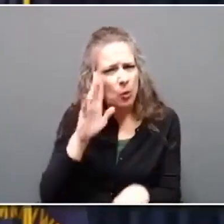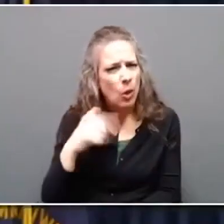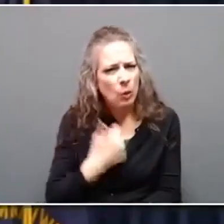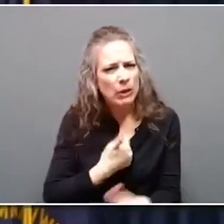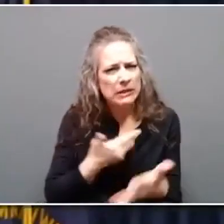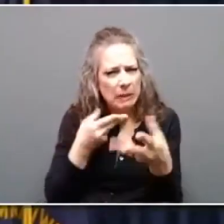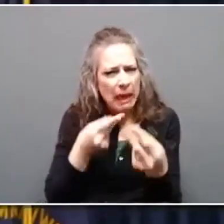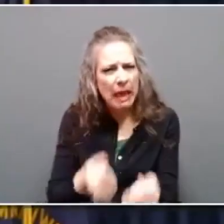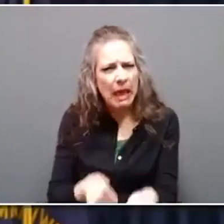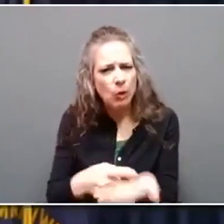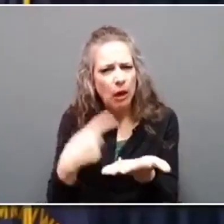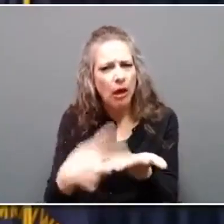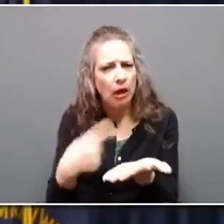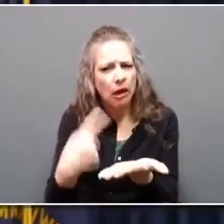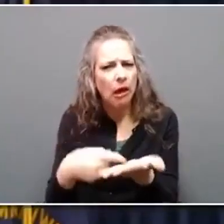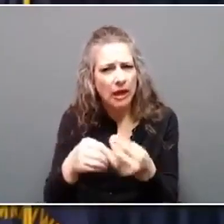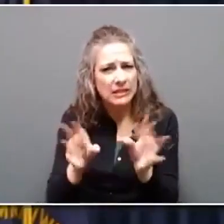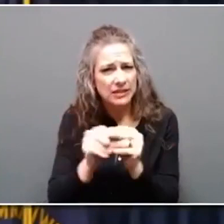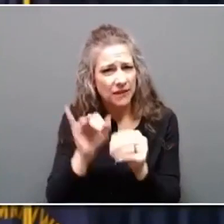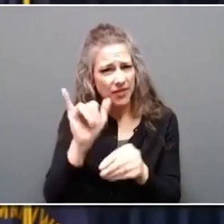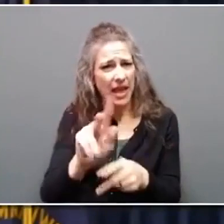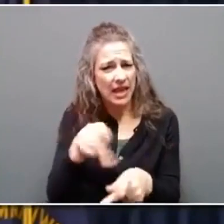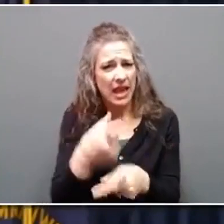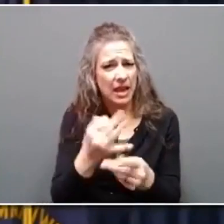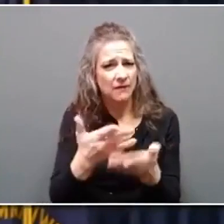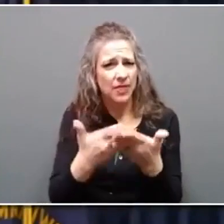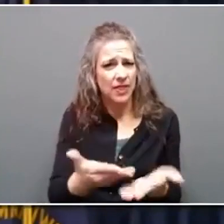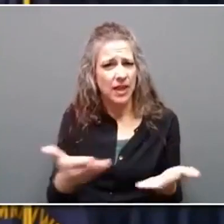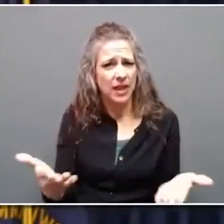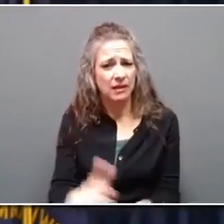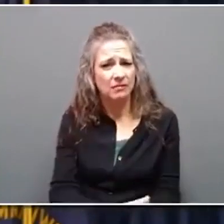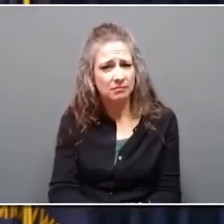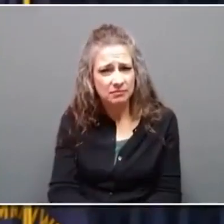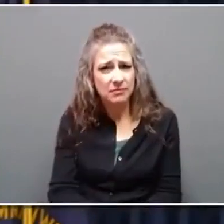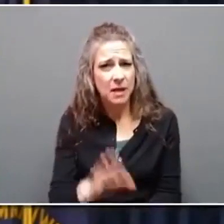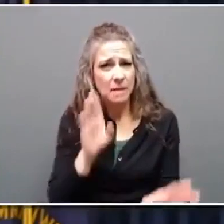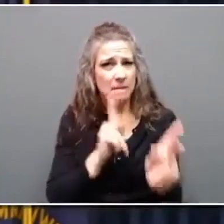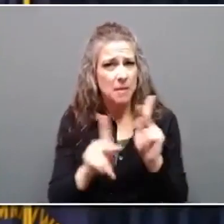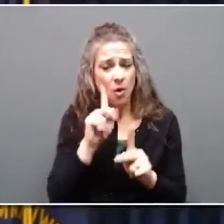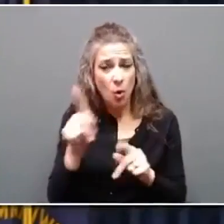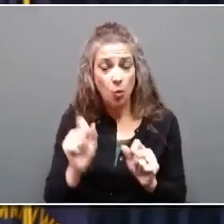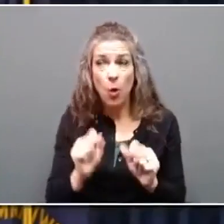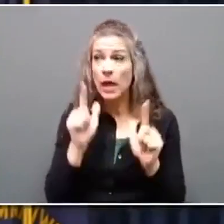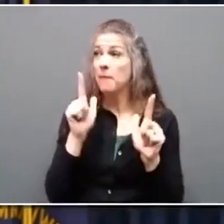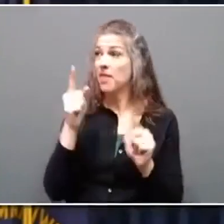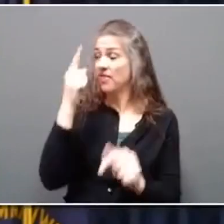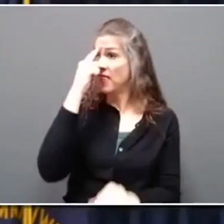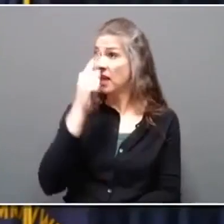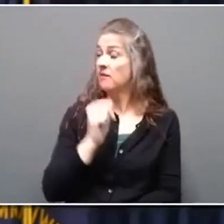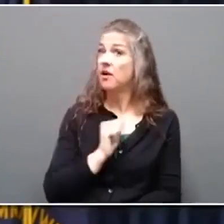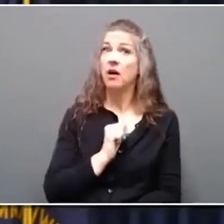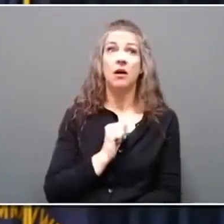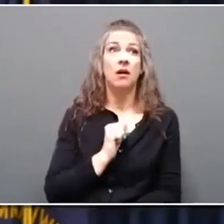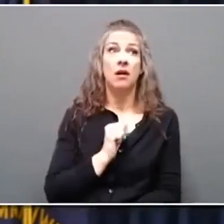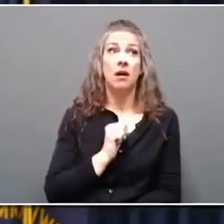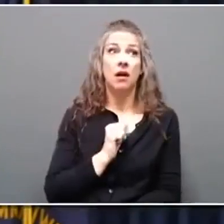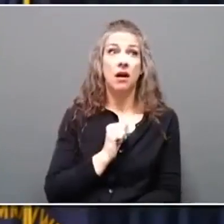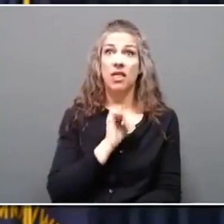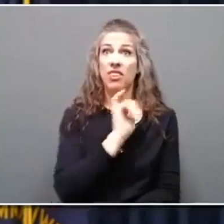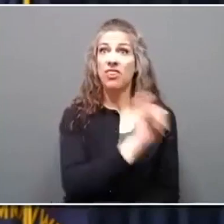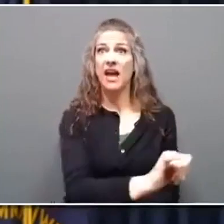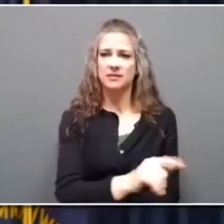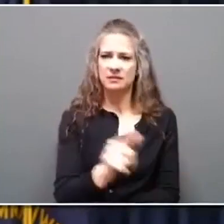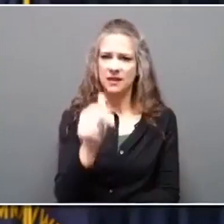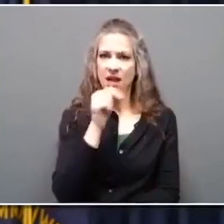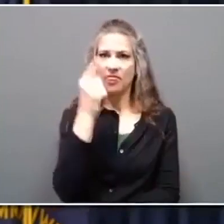a session on these types of things? And when people wake up every morning, they're not thinking about this. They're not thinking about